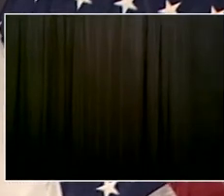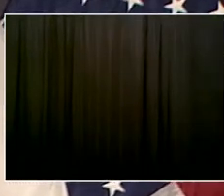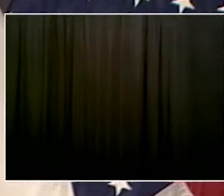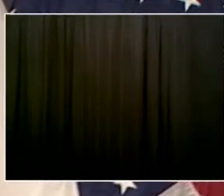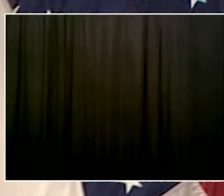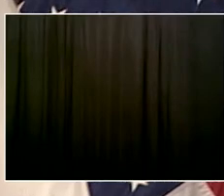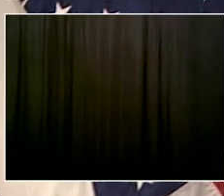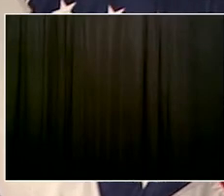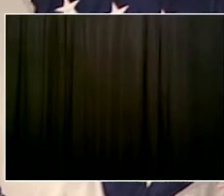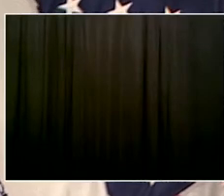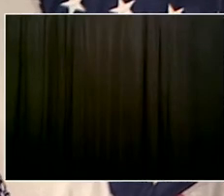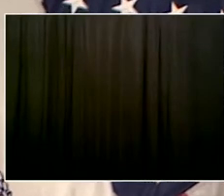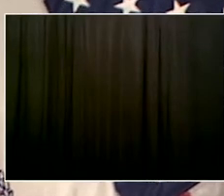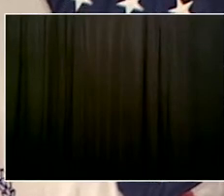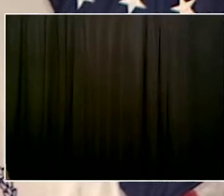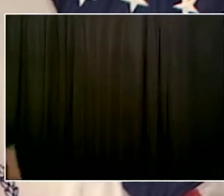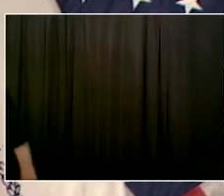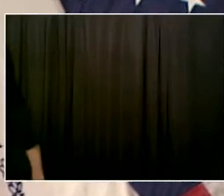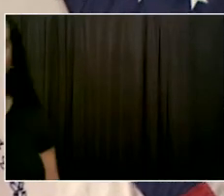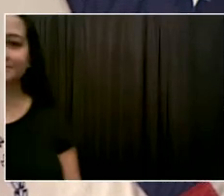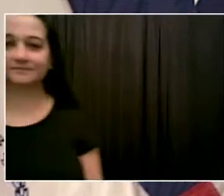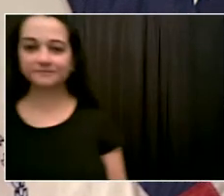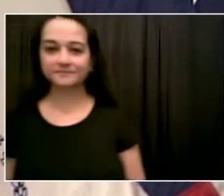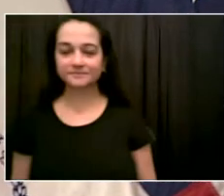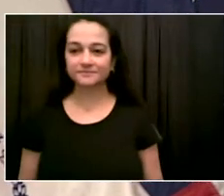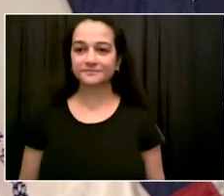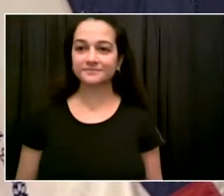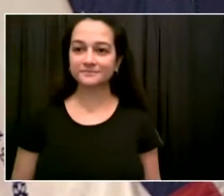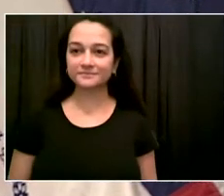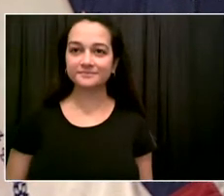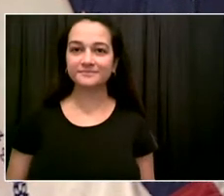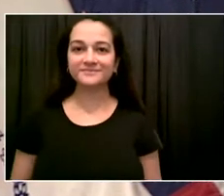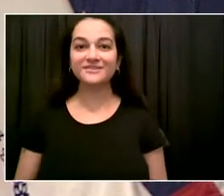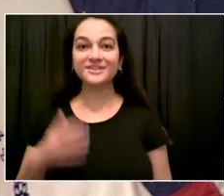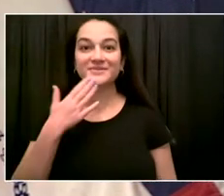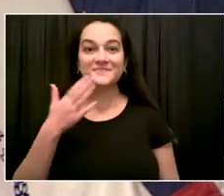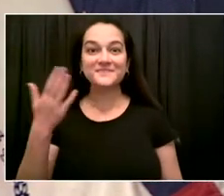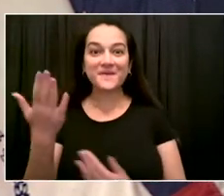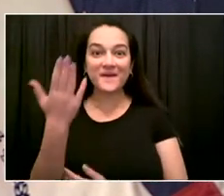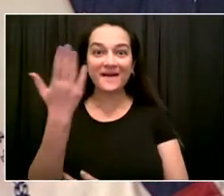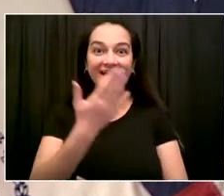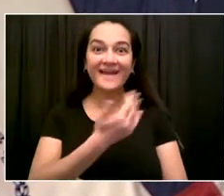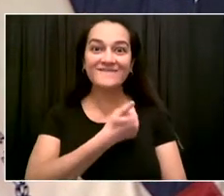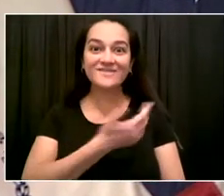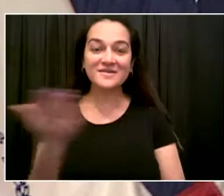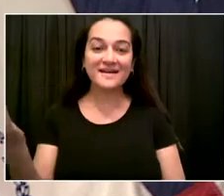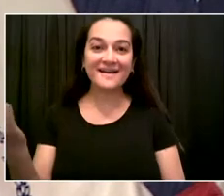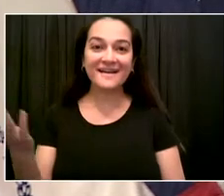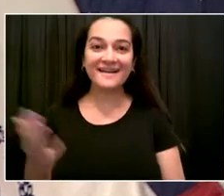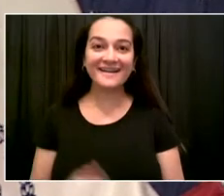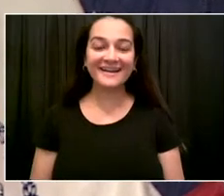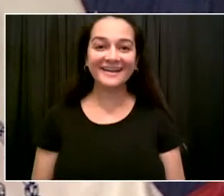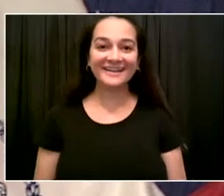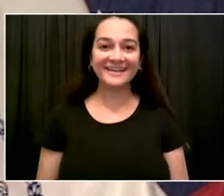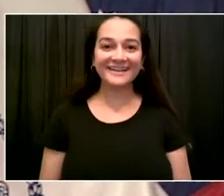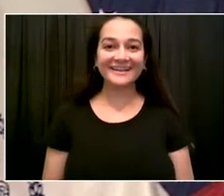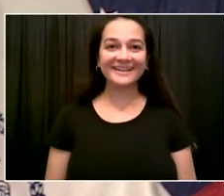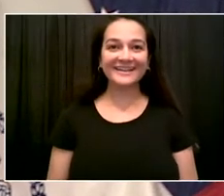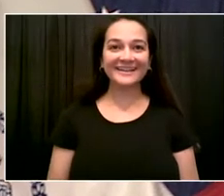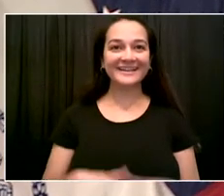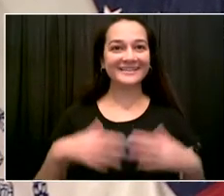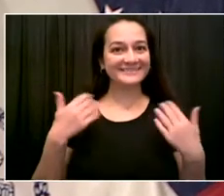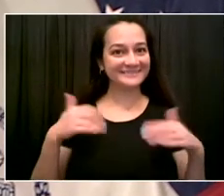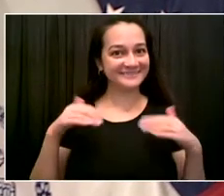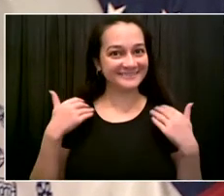Good morning, everyone. Well, more good news for New York City. I don't know if you were watching last night, but I sure was. The Home Run Derby.